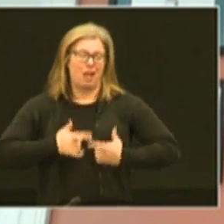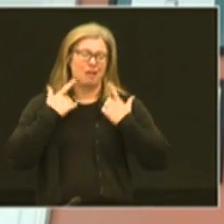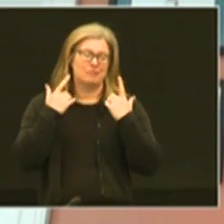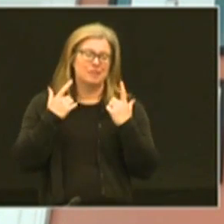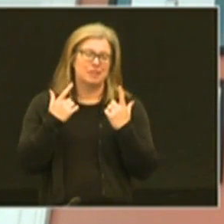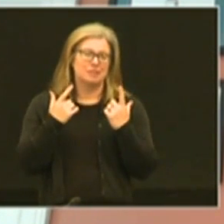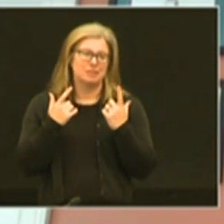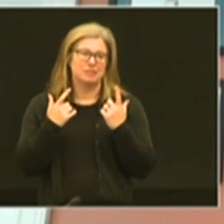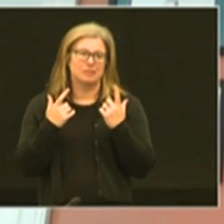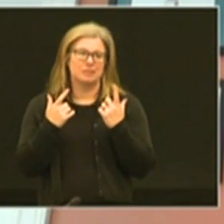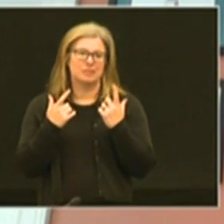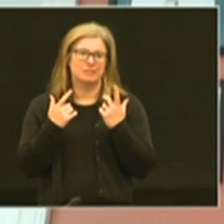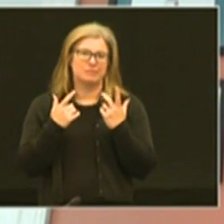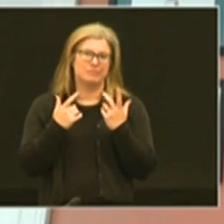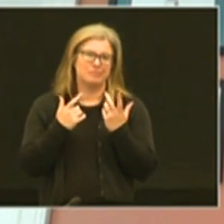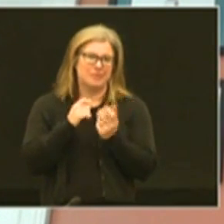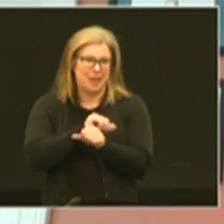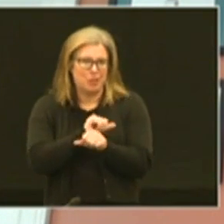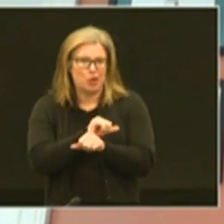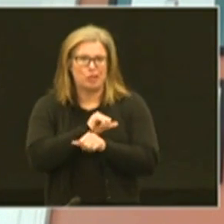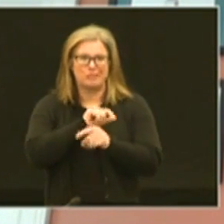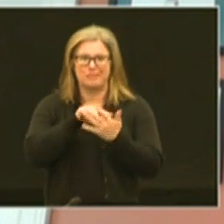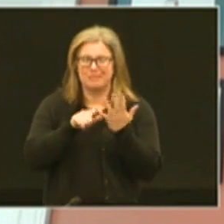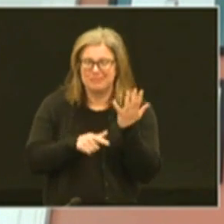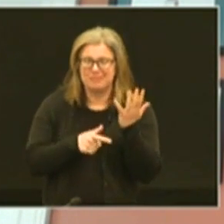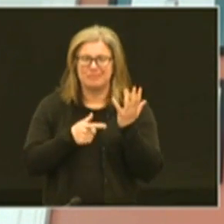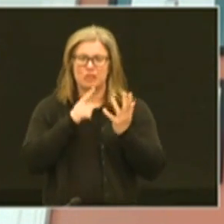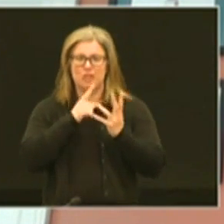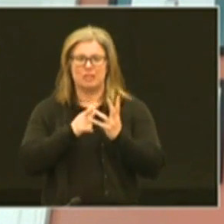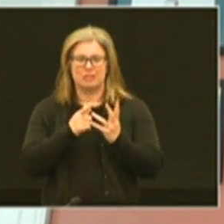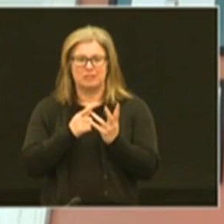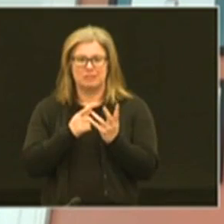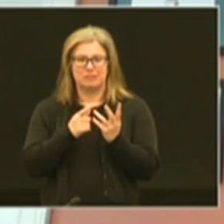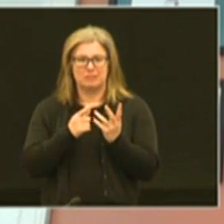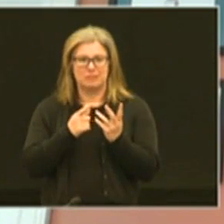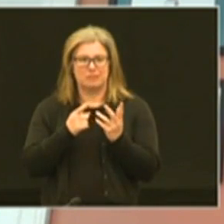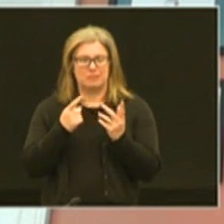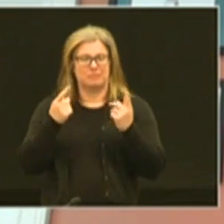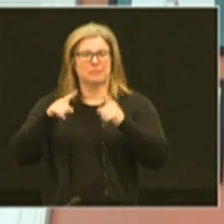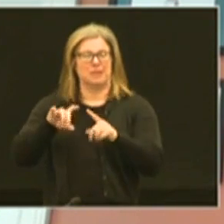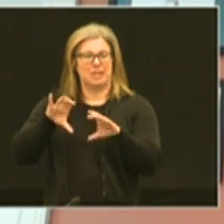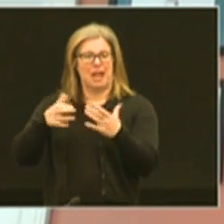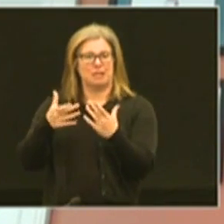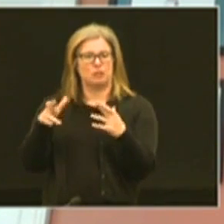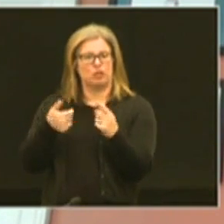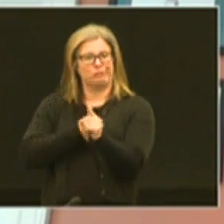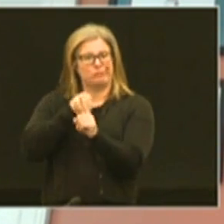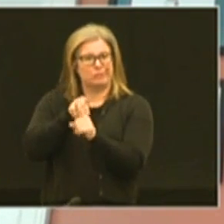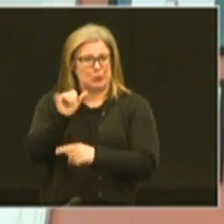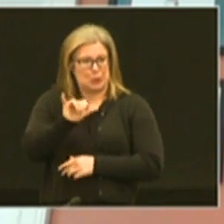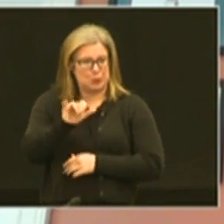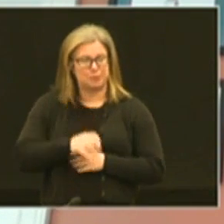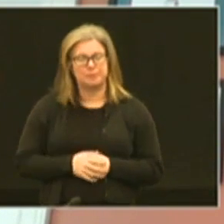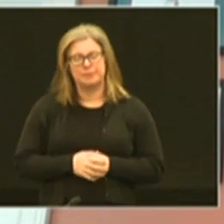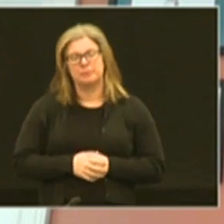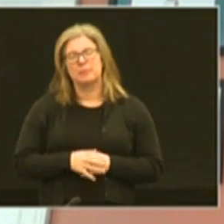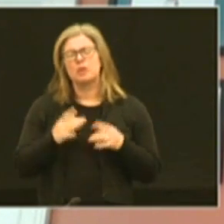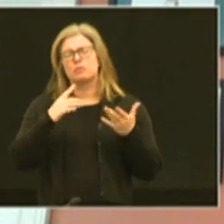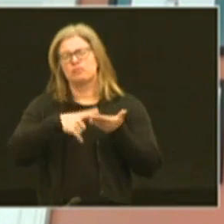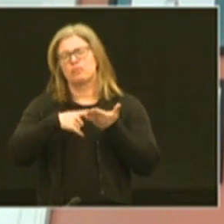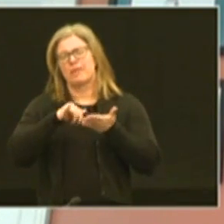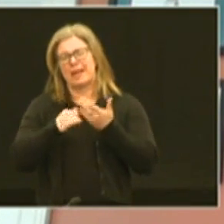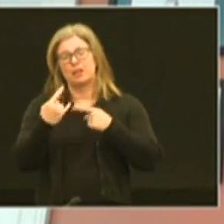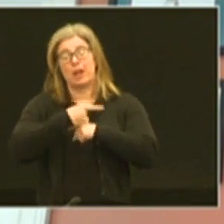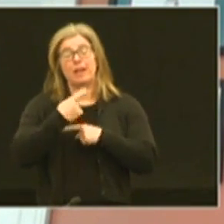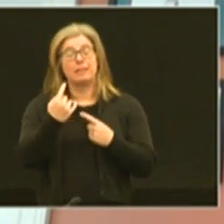and livelihoods. And also that has really taken place in the classroom as well. So we'll be talking about that today. I